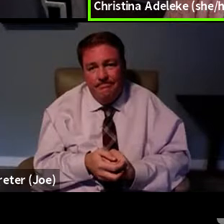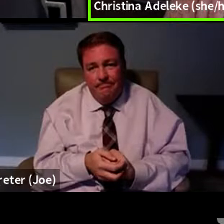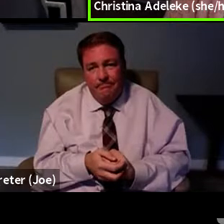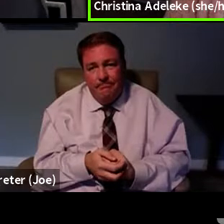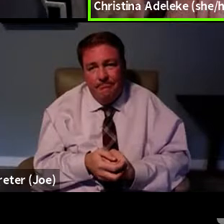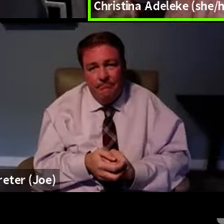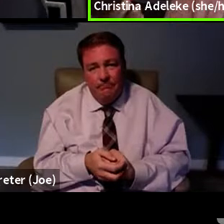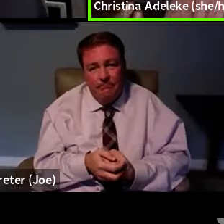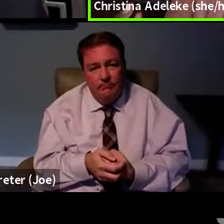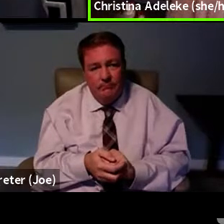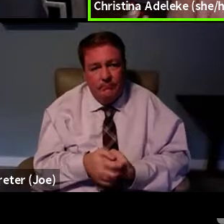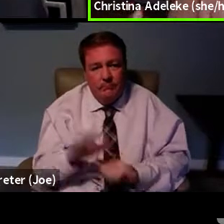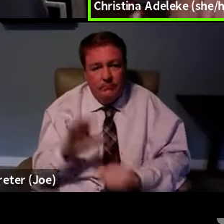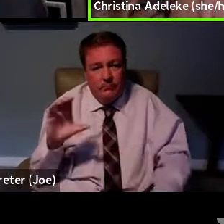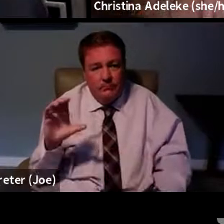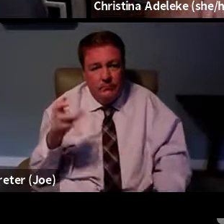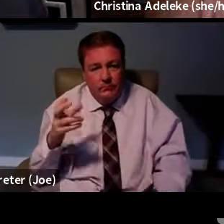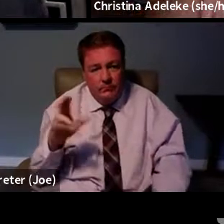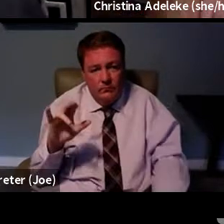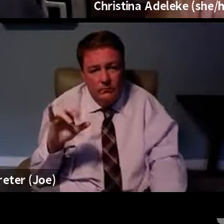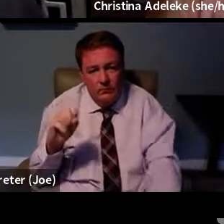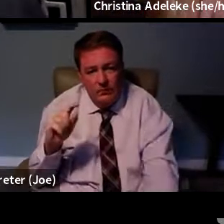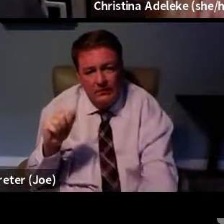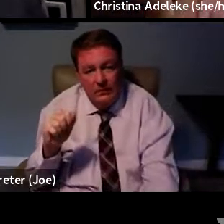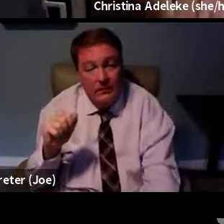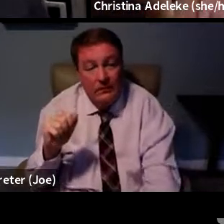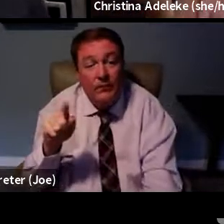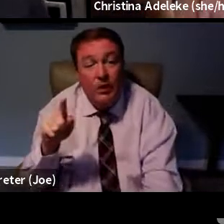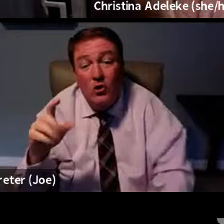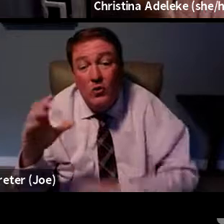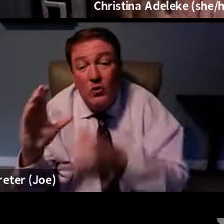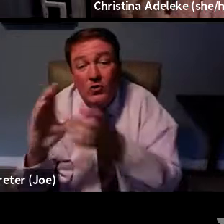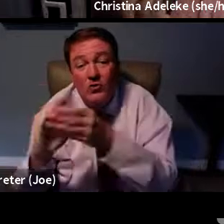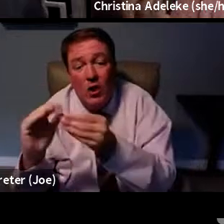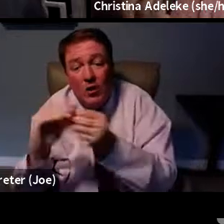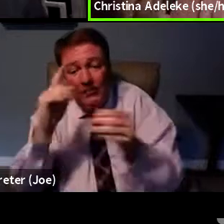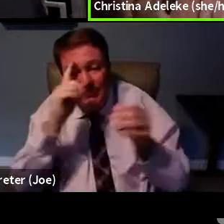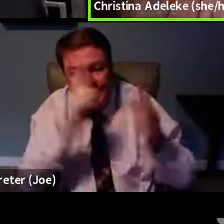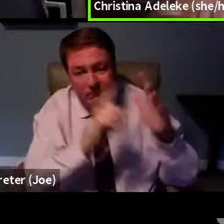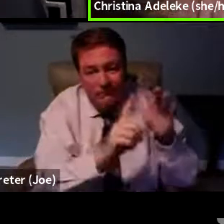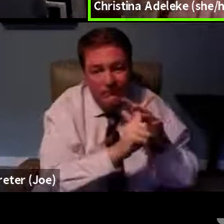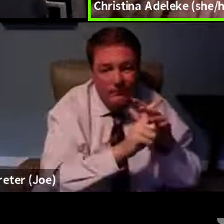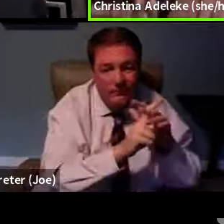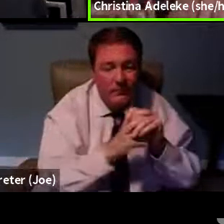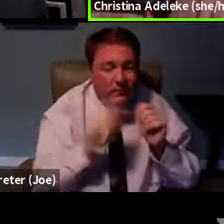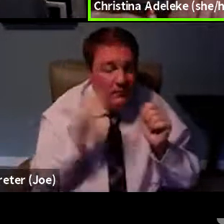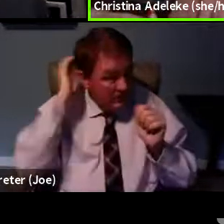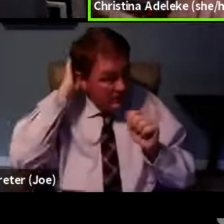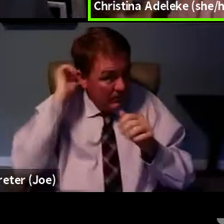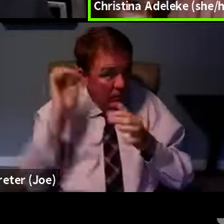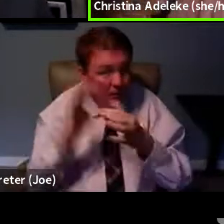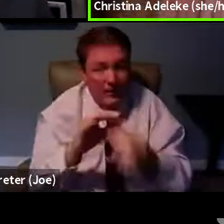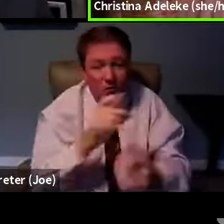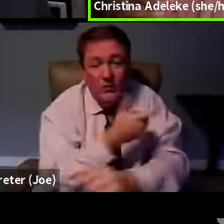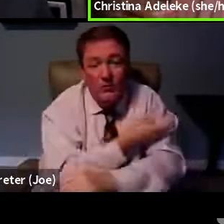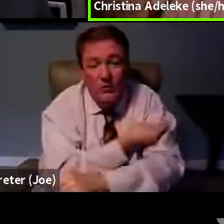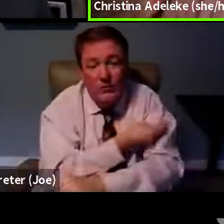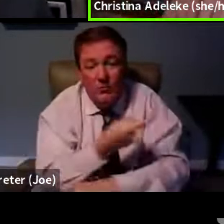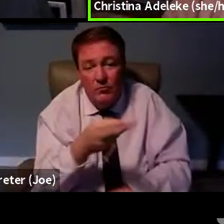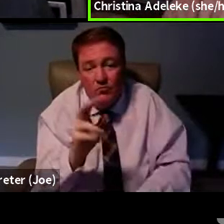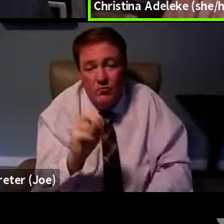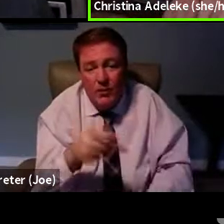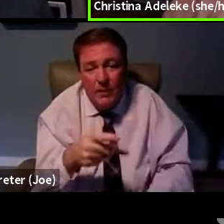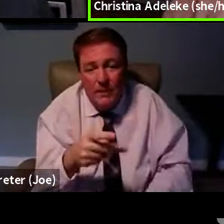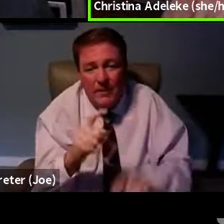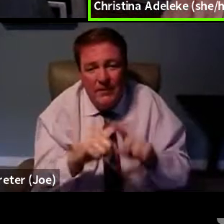And Moises, you brought up something that triggered something in my mind, you when it came to, you know, the injectable PrEP and just all the different